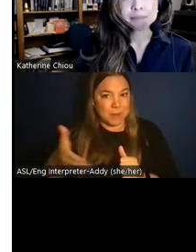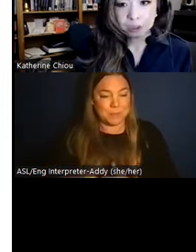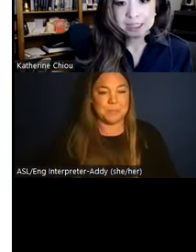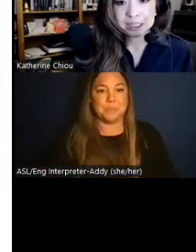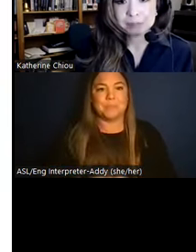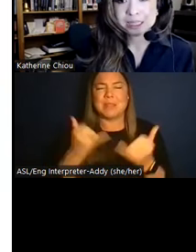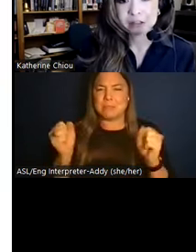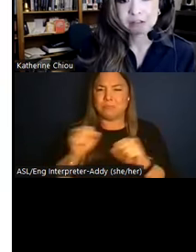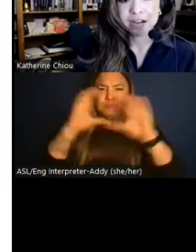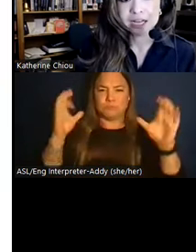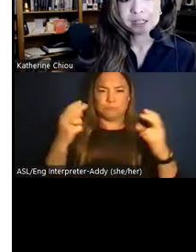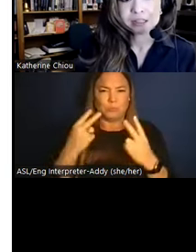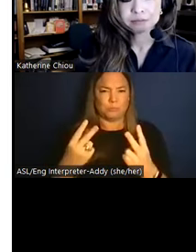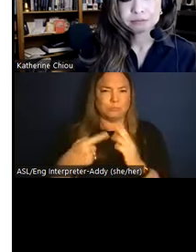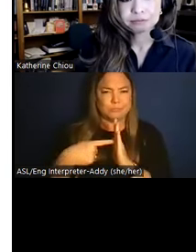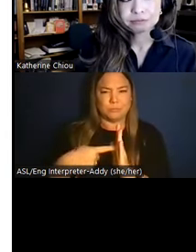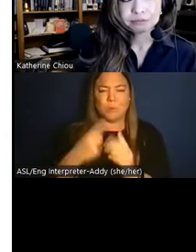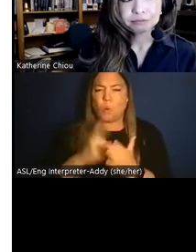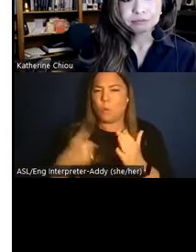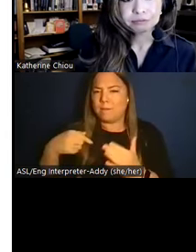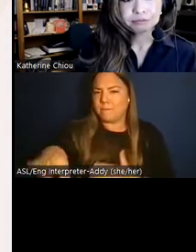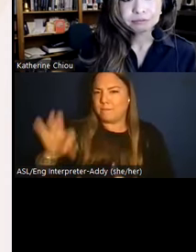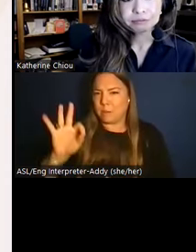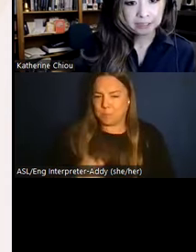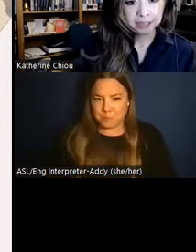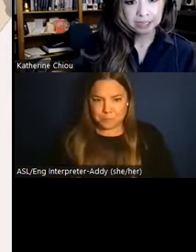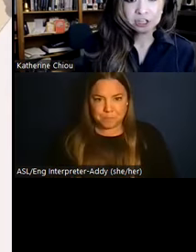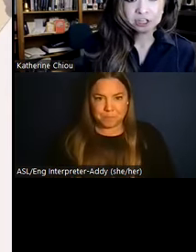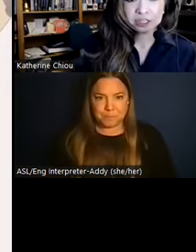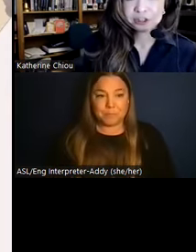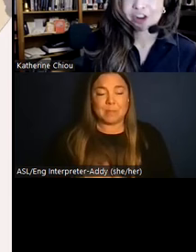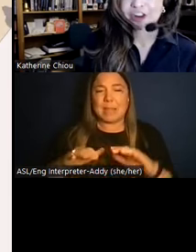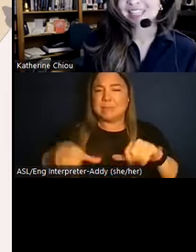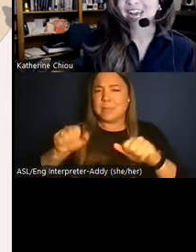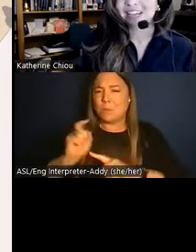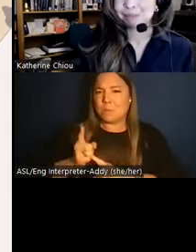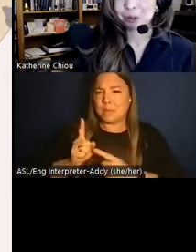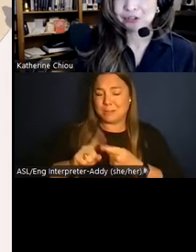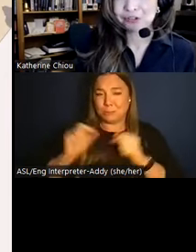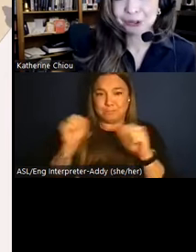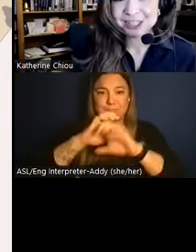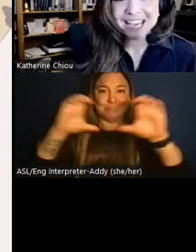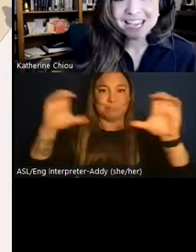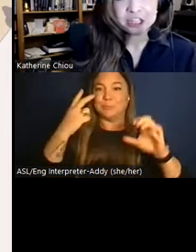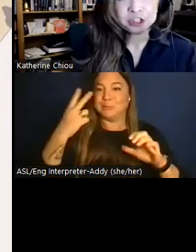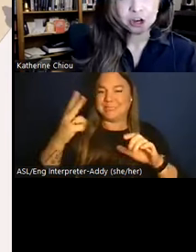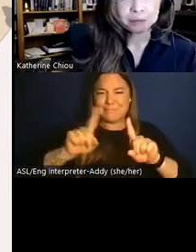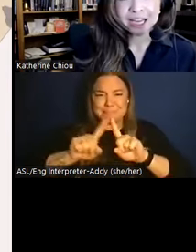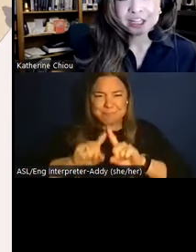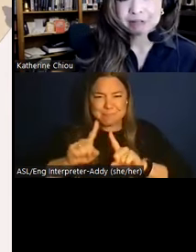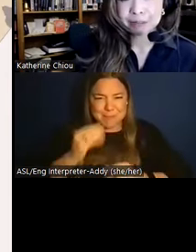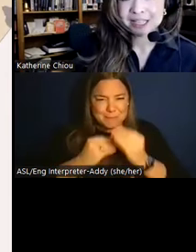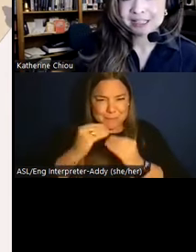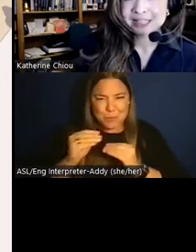visualizing these botanical finds. Now take a second, envision a starry sky of Moche foods. Each star